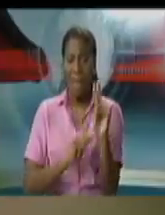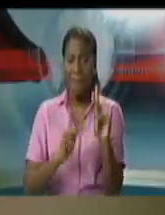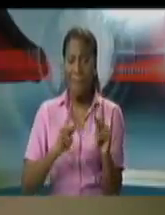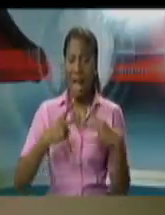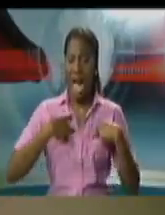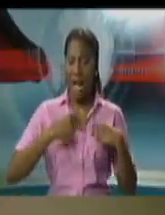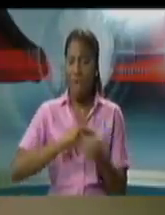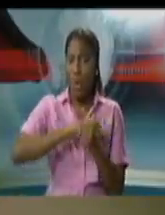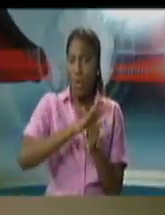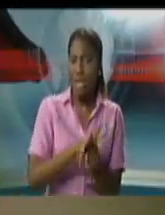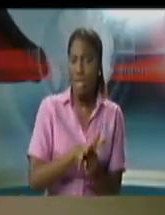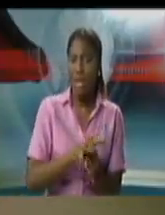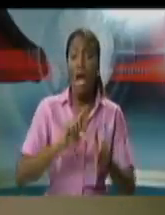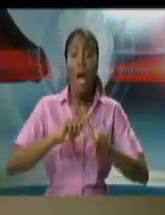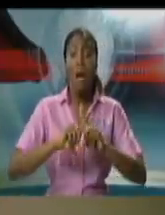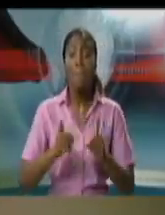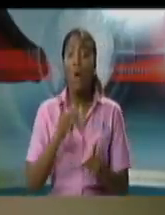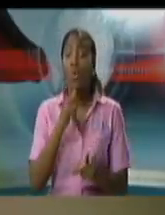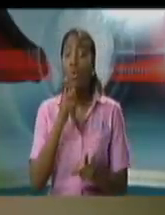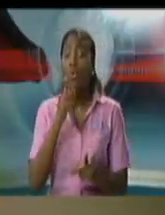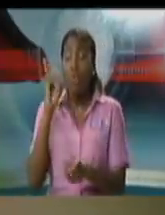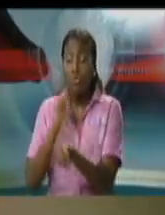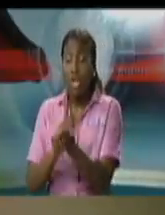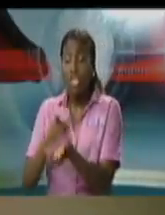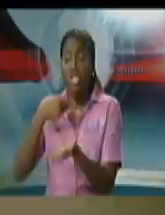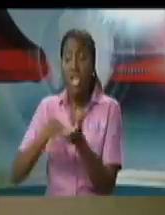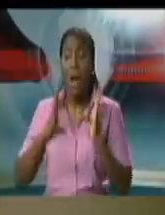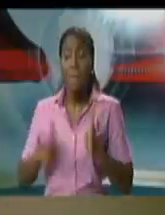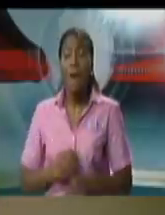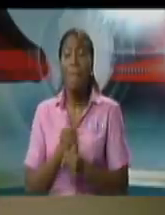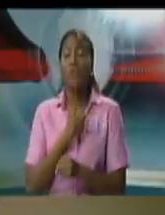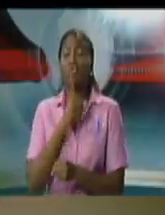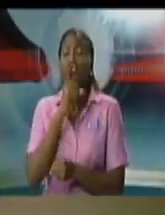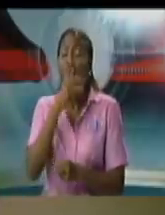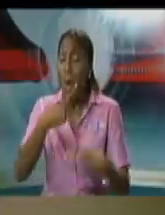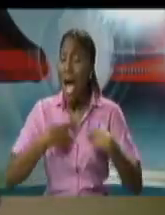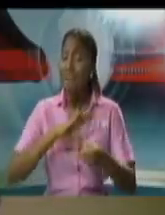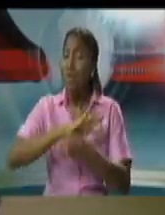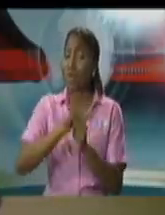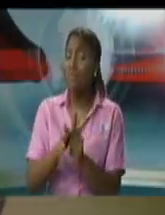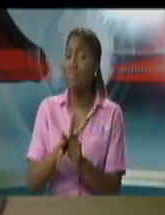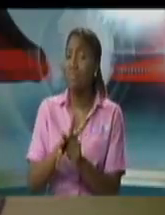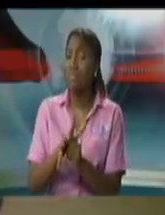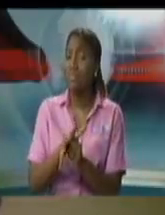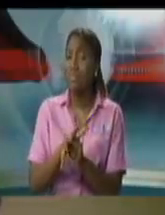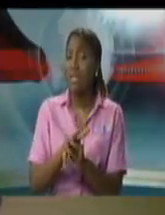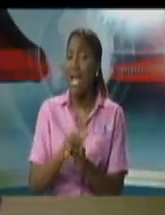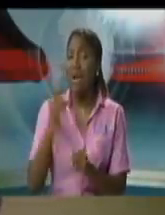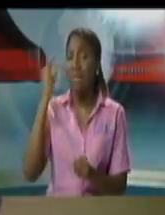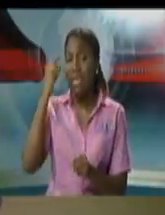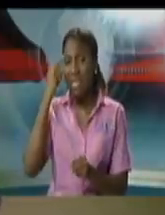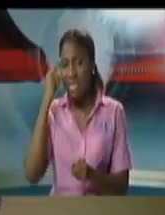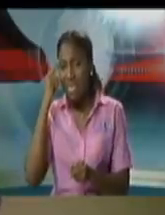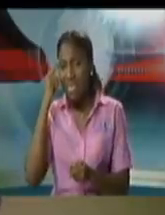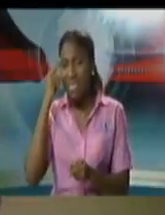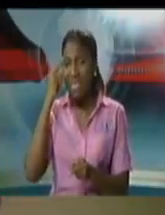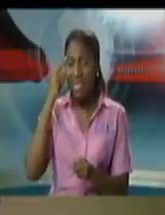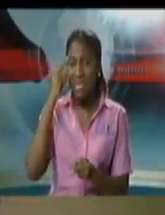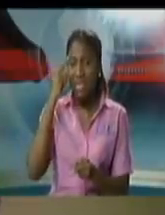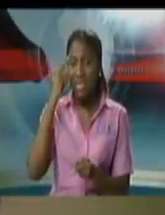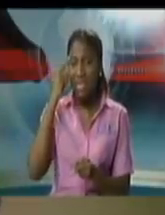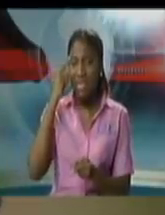autopsies are being performed and no testing was done um and so people are saying therefore that the figures of deaths via covid 19